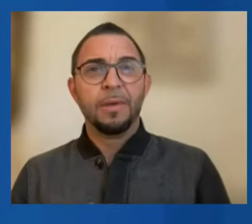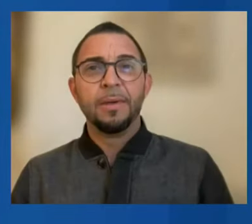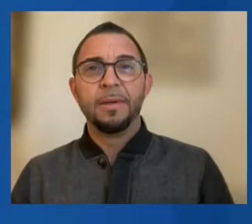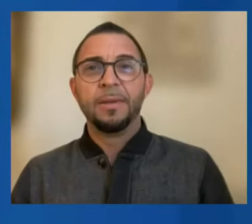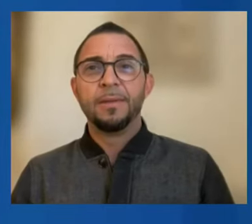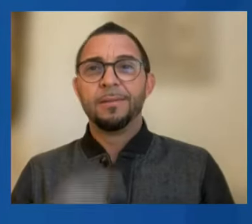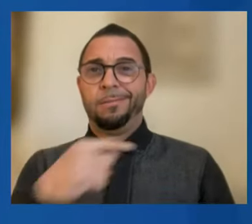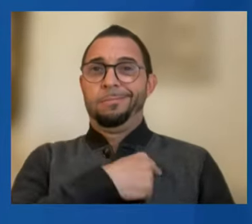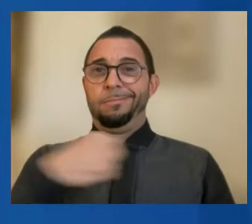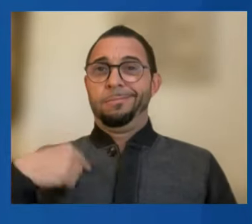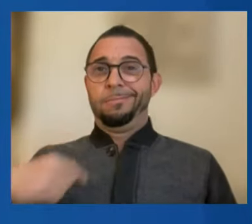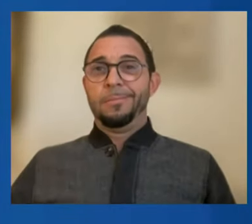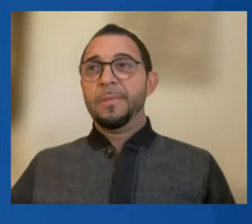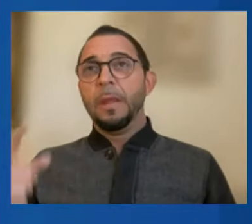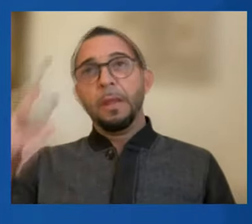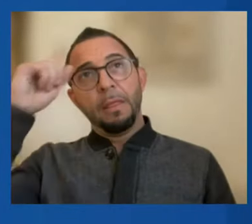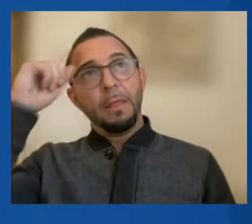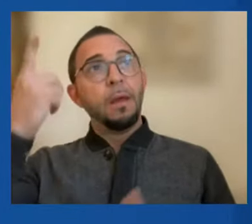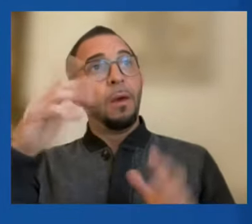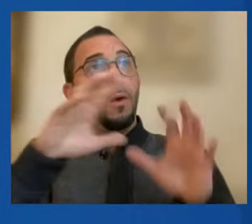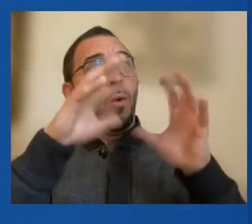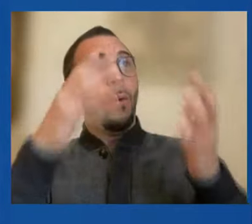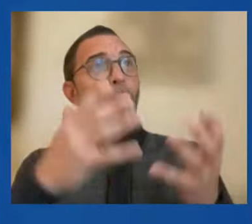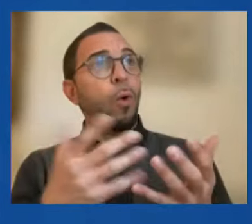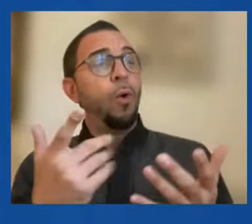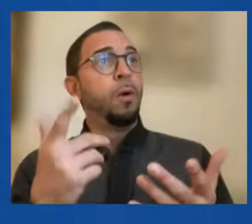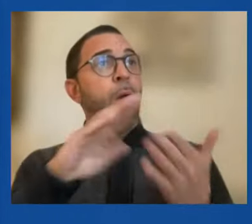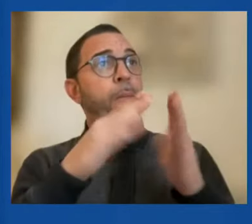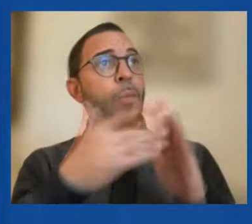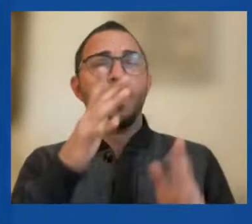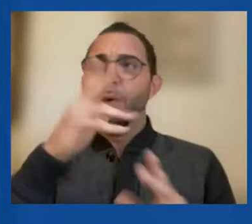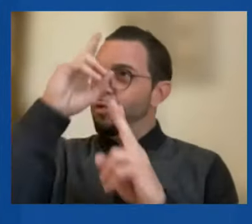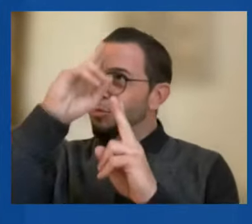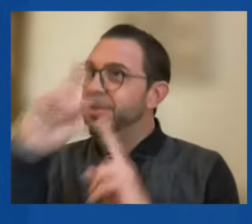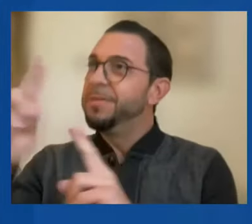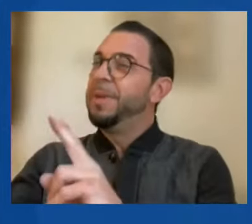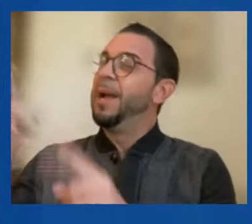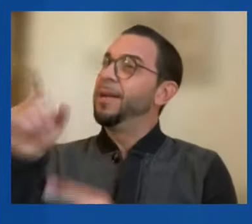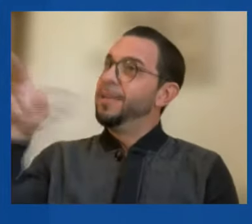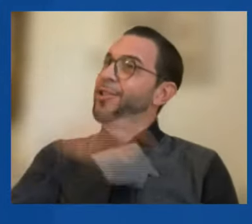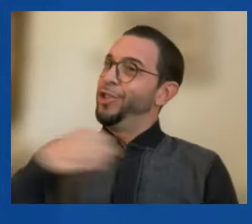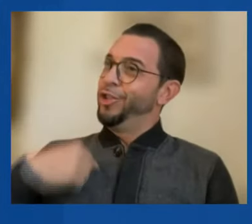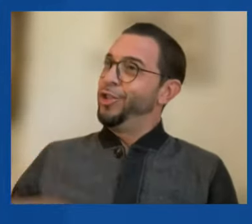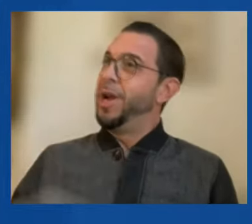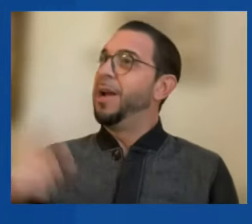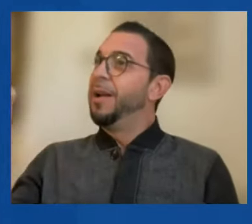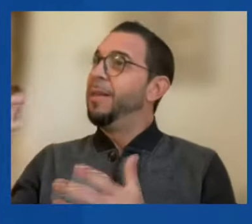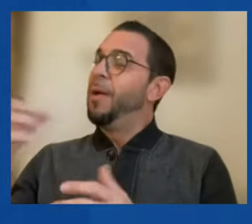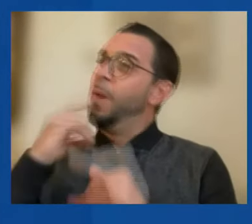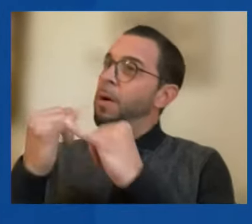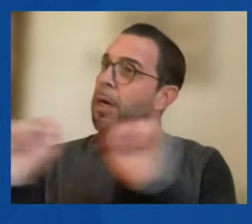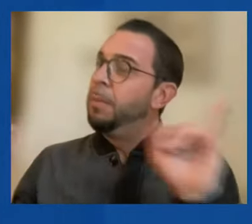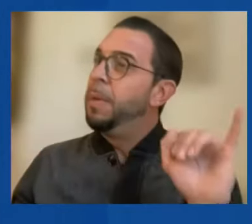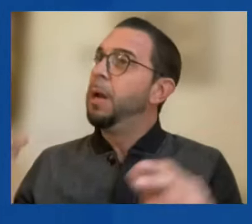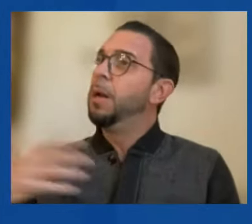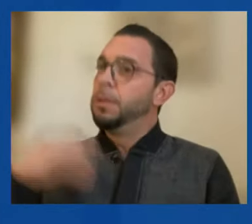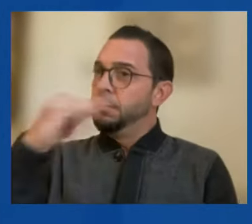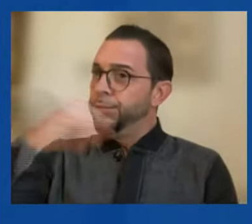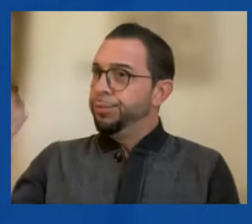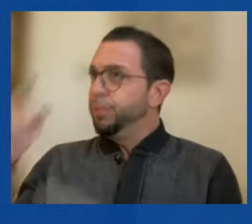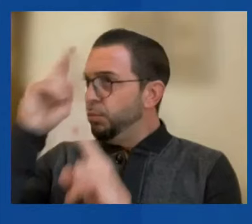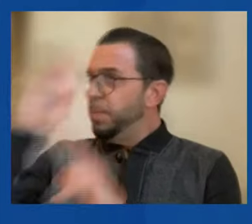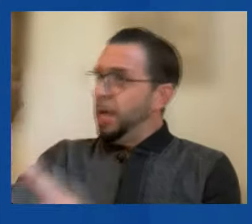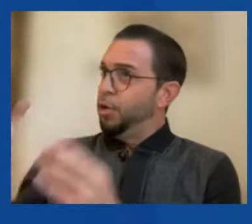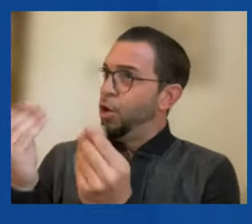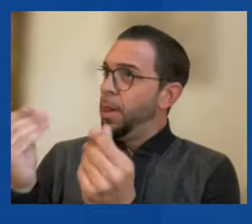global community to respect its appeals to the principles of sovereignty and territorial integrity in the future